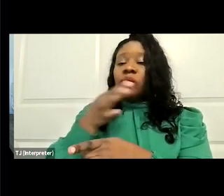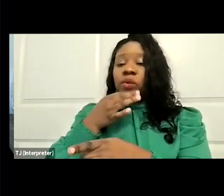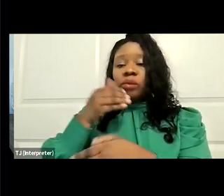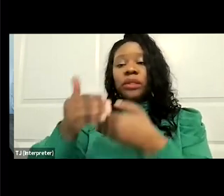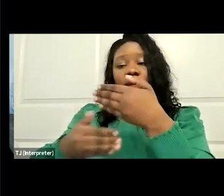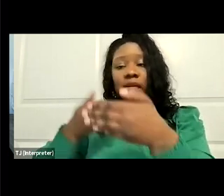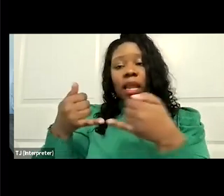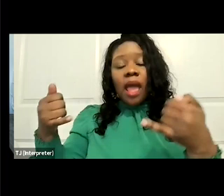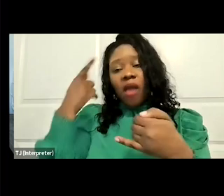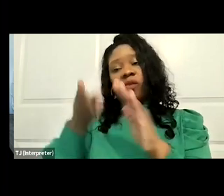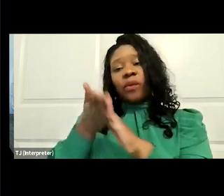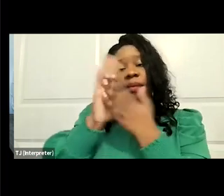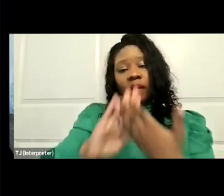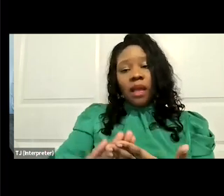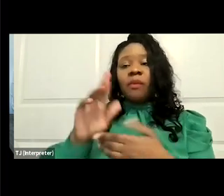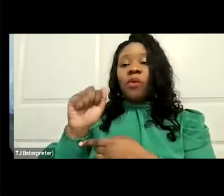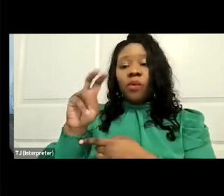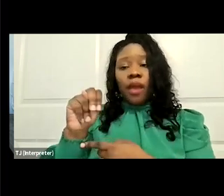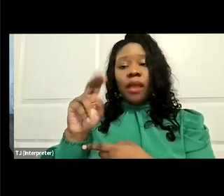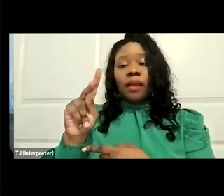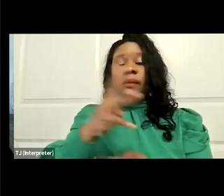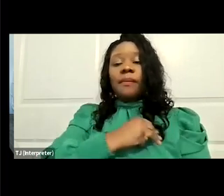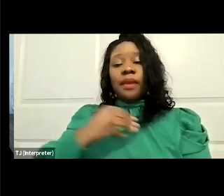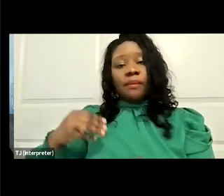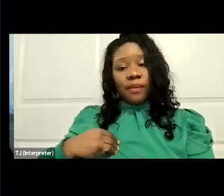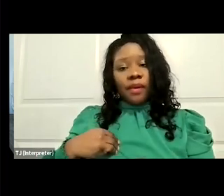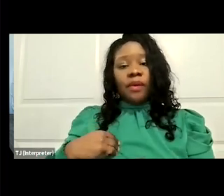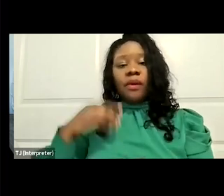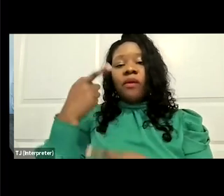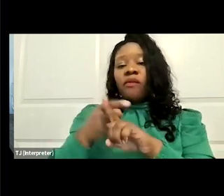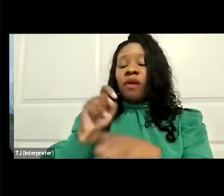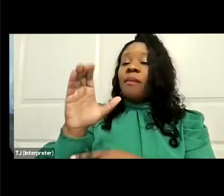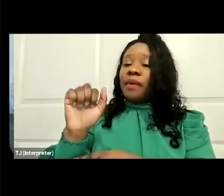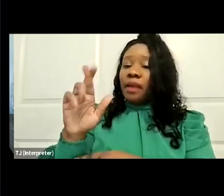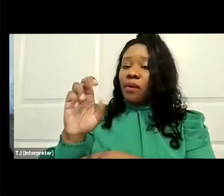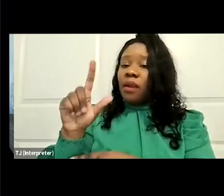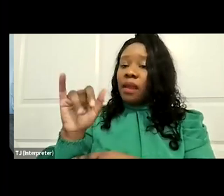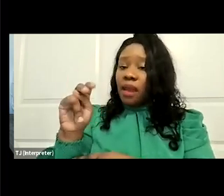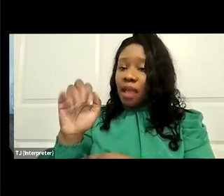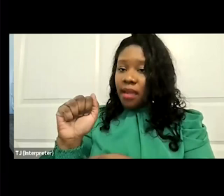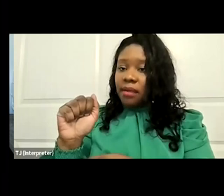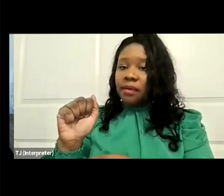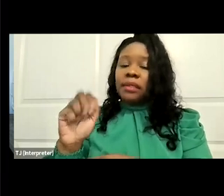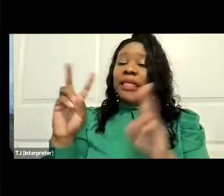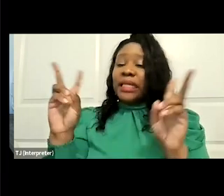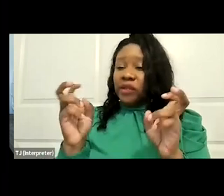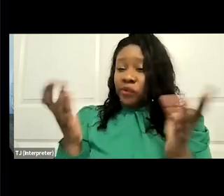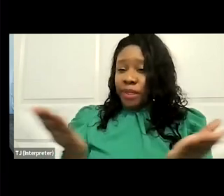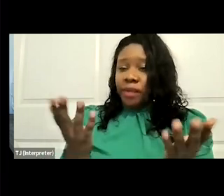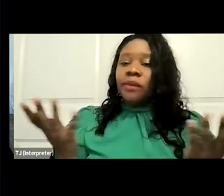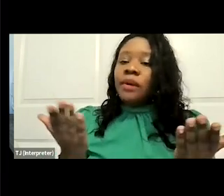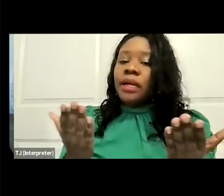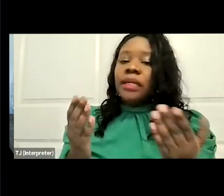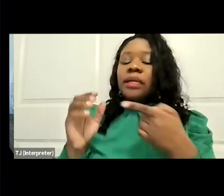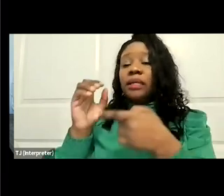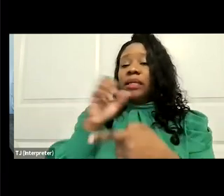Richard Burr from North Carolina. The issue here is, is that Senator Paul would